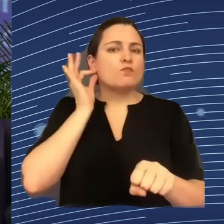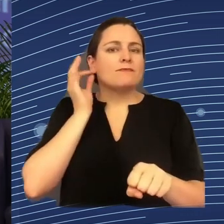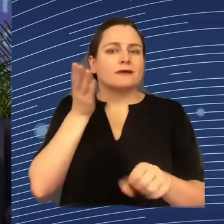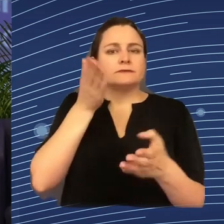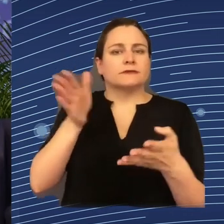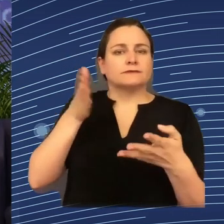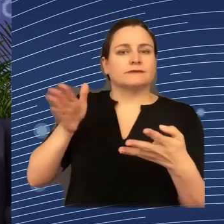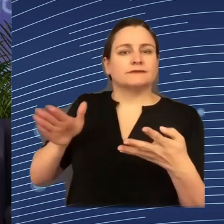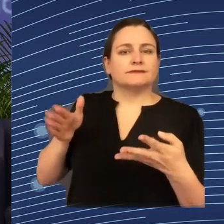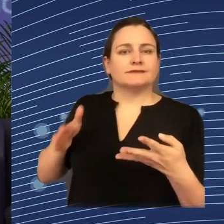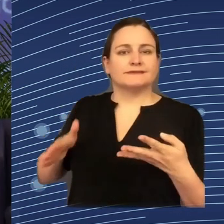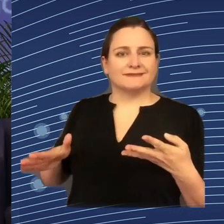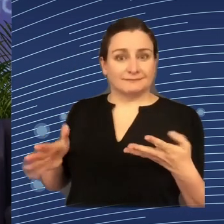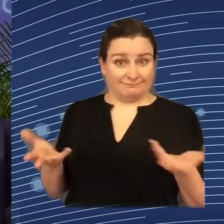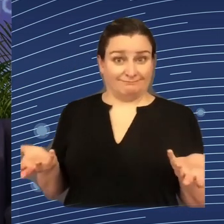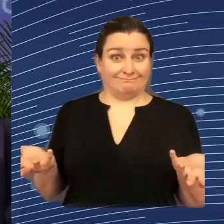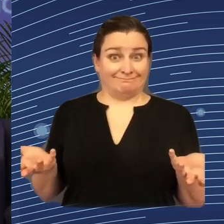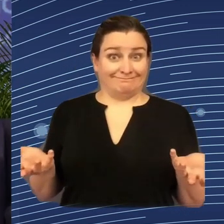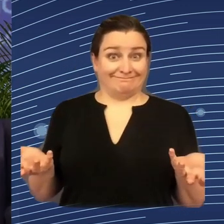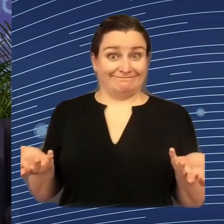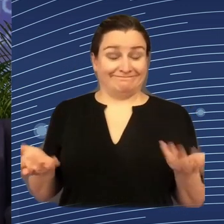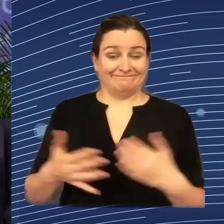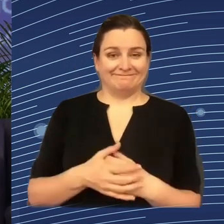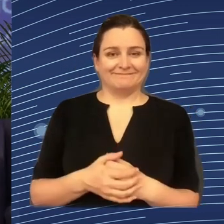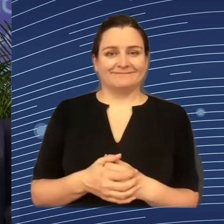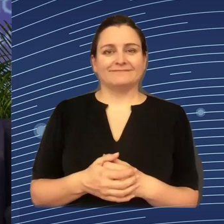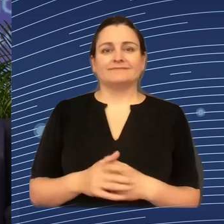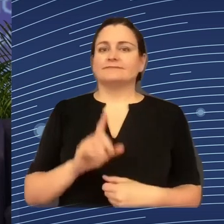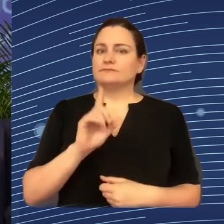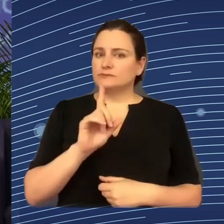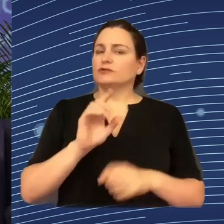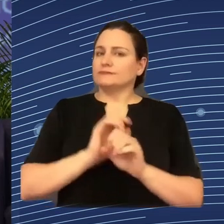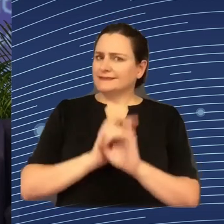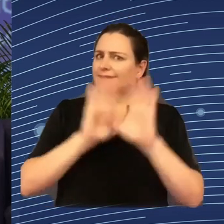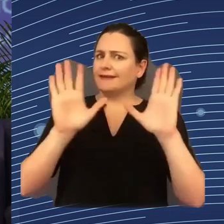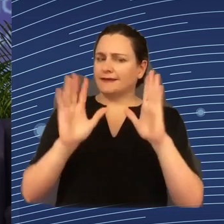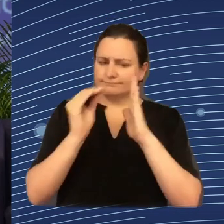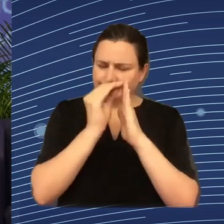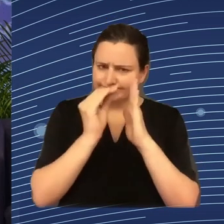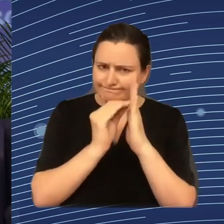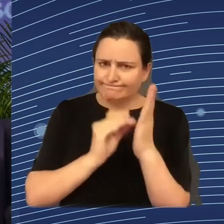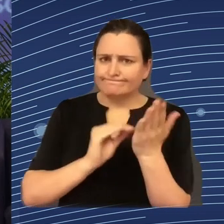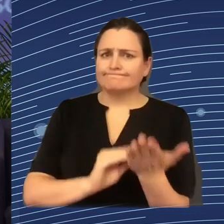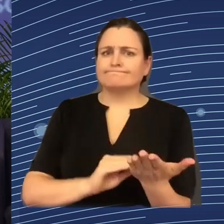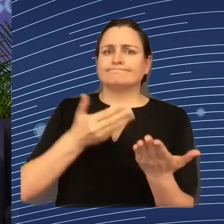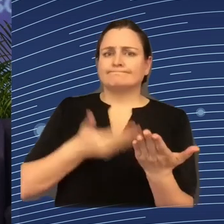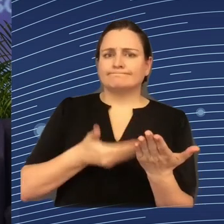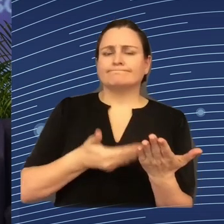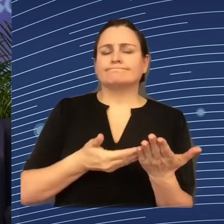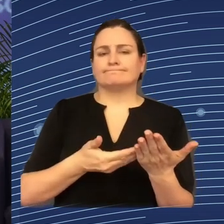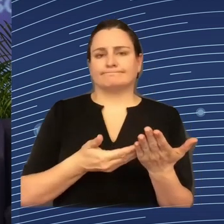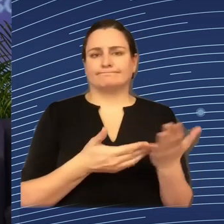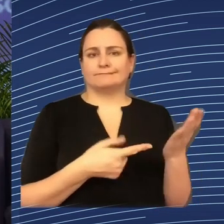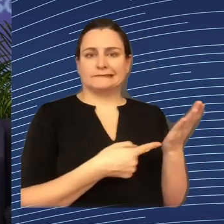the bias and the discrimination. If you have not terms of reference where you have not the possibility for an